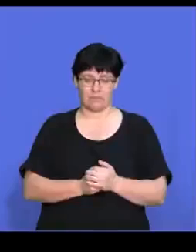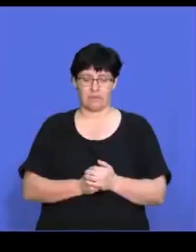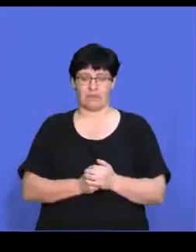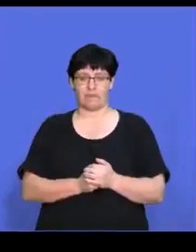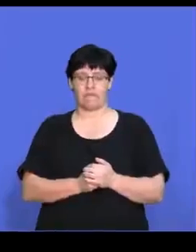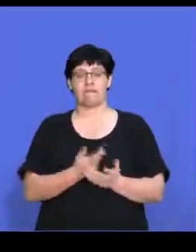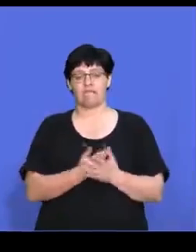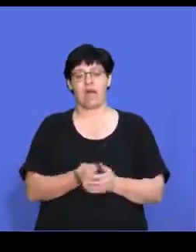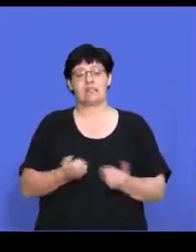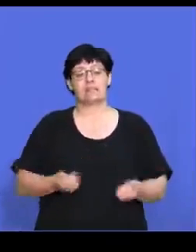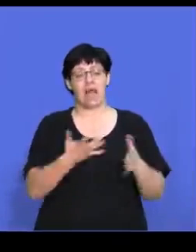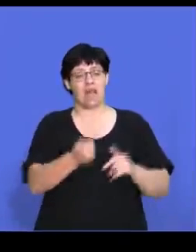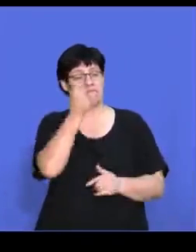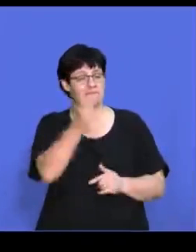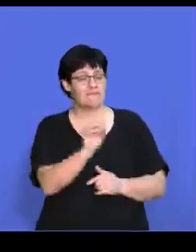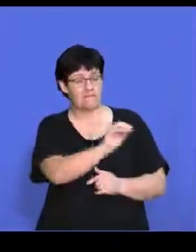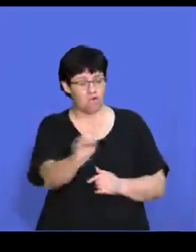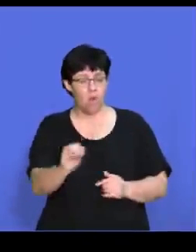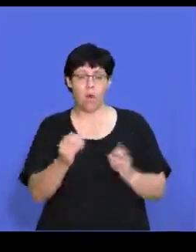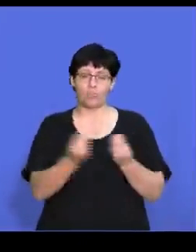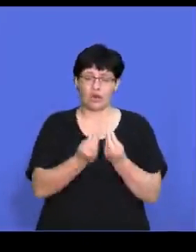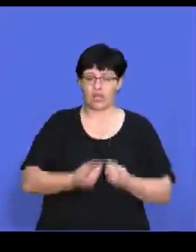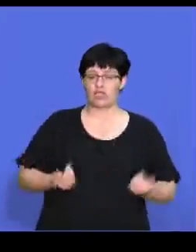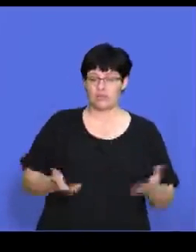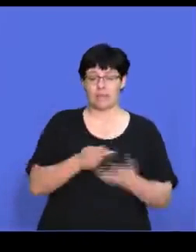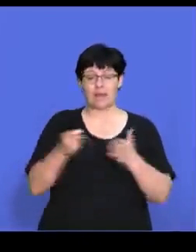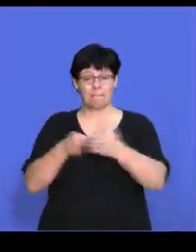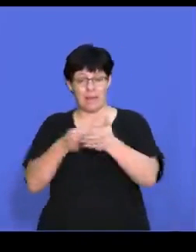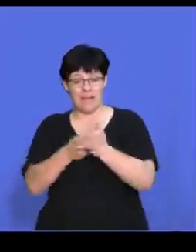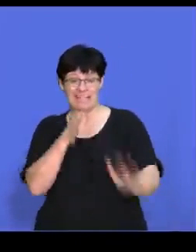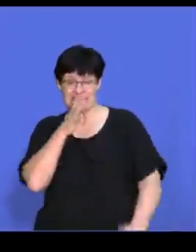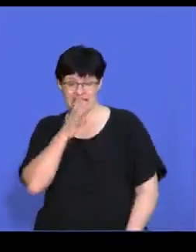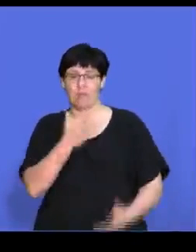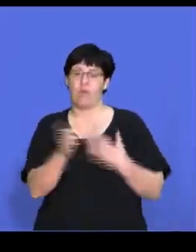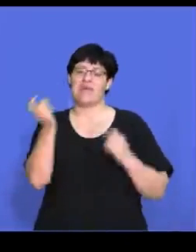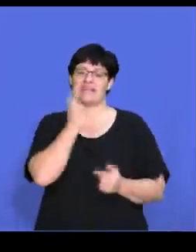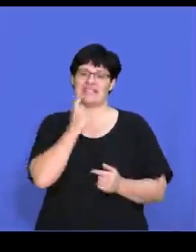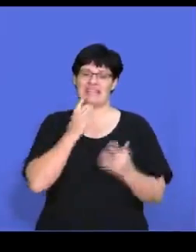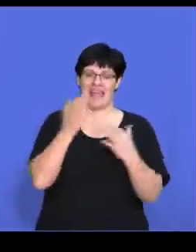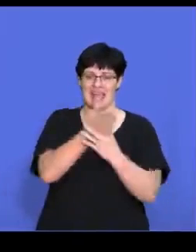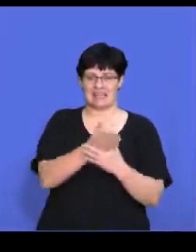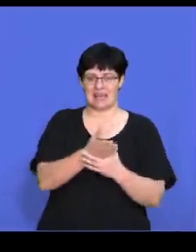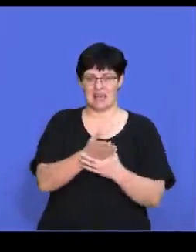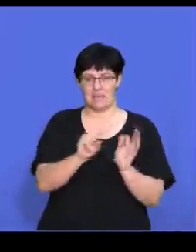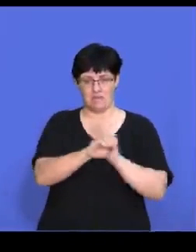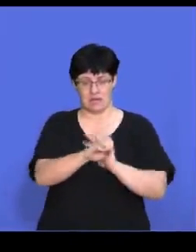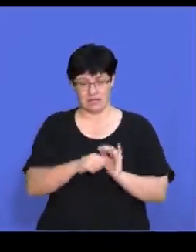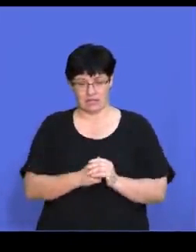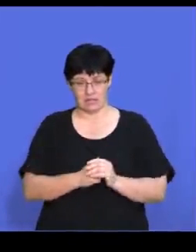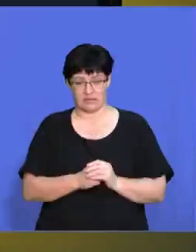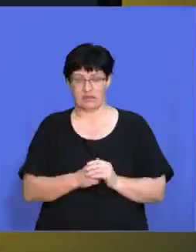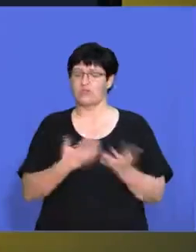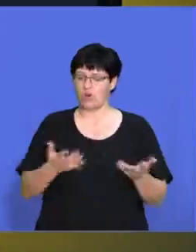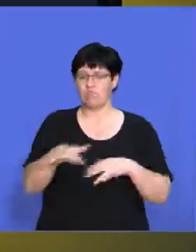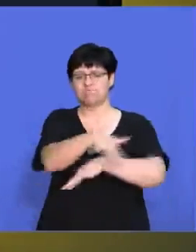and if there are a few suppliers of a product or service, but many buyers, it may be easy to enter the markets, right? So that's a, a